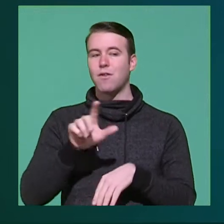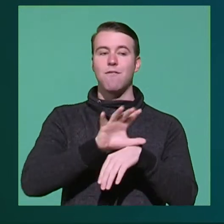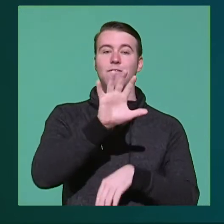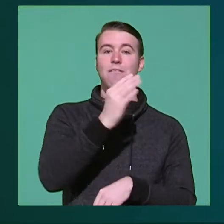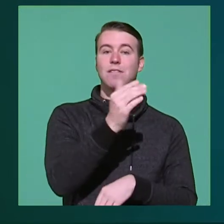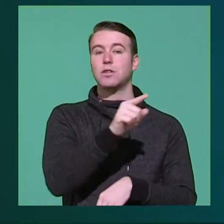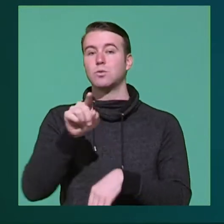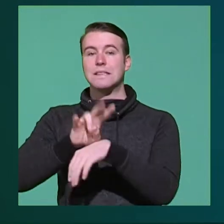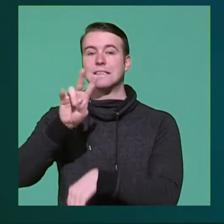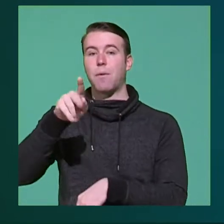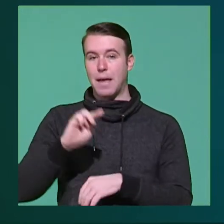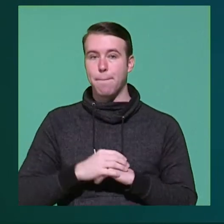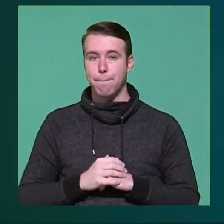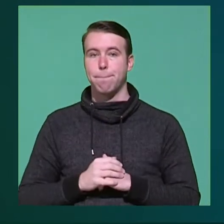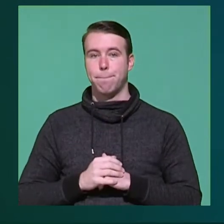5.15 to 7 p.m.